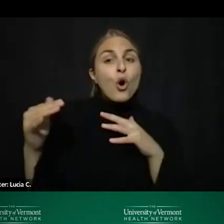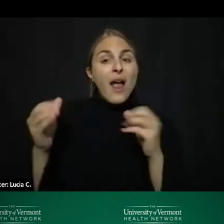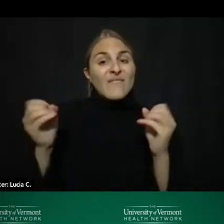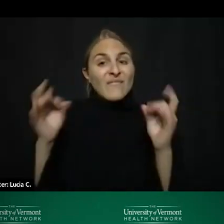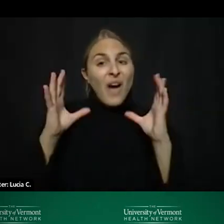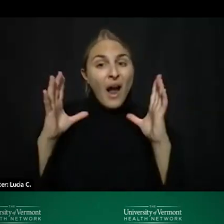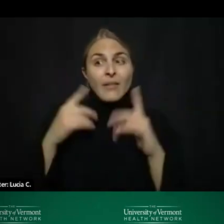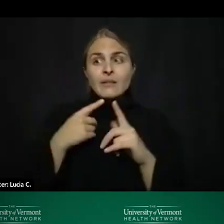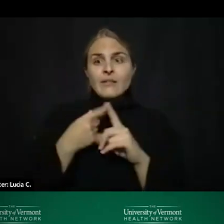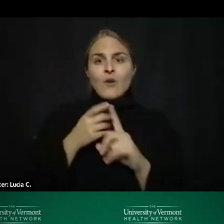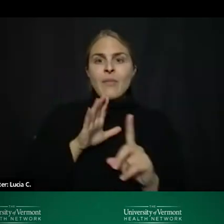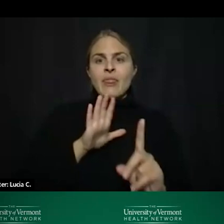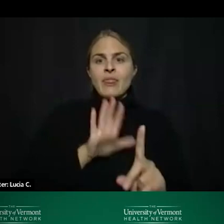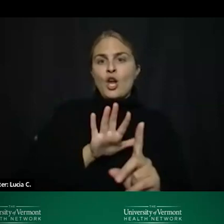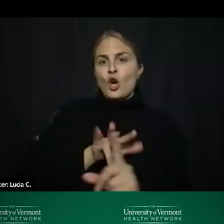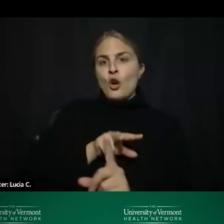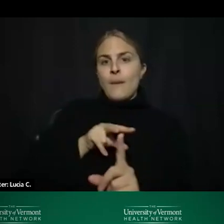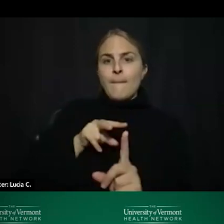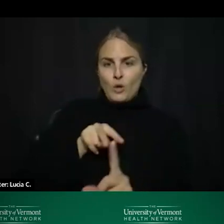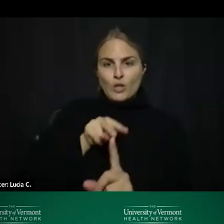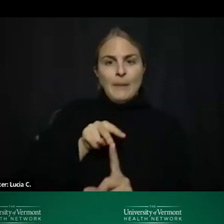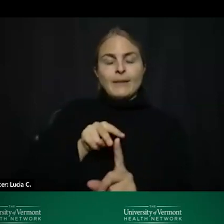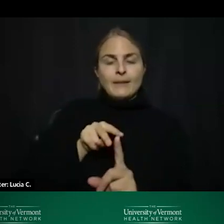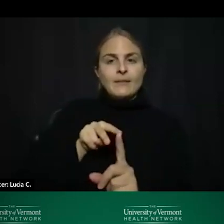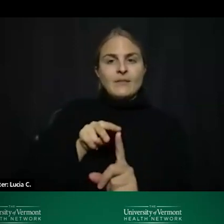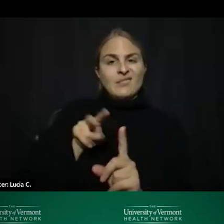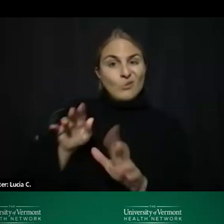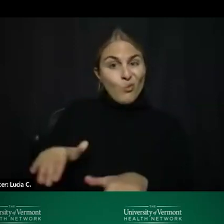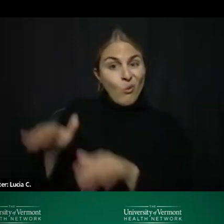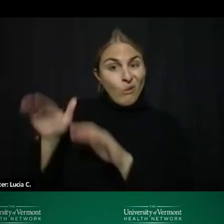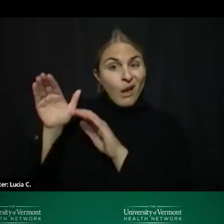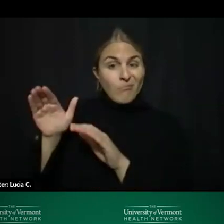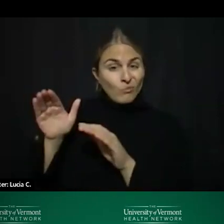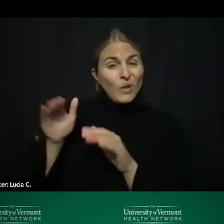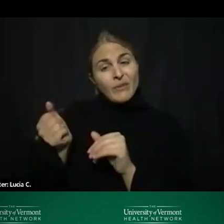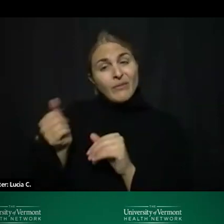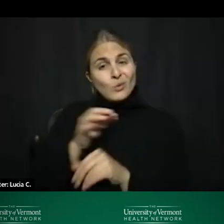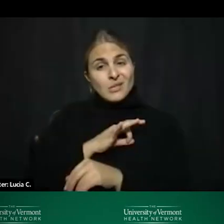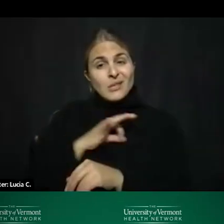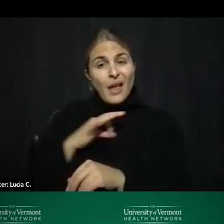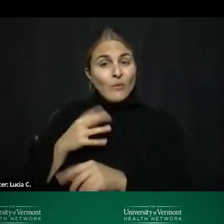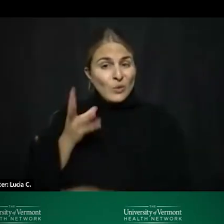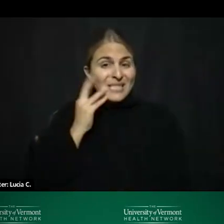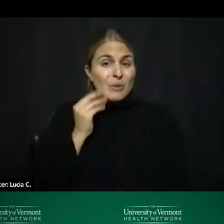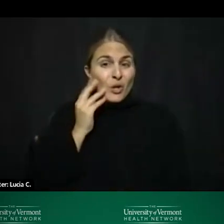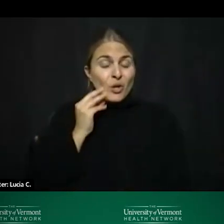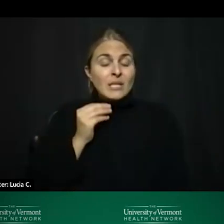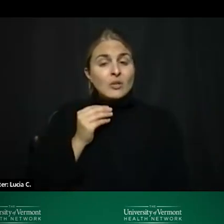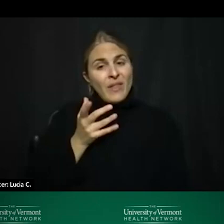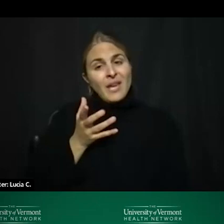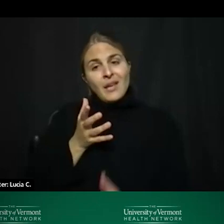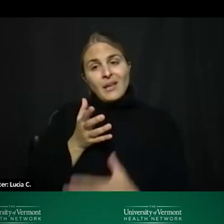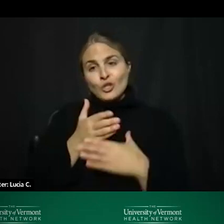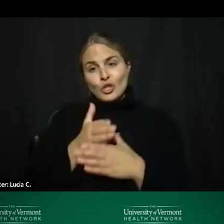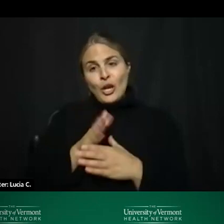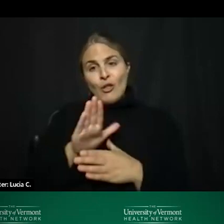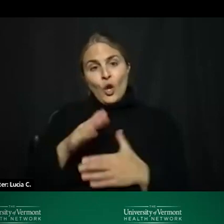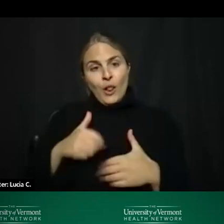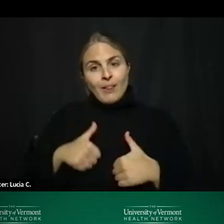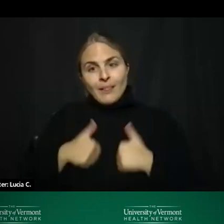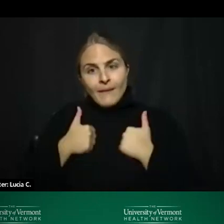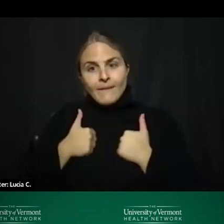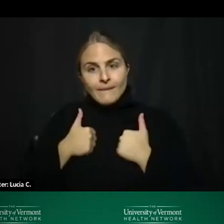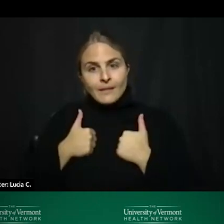perspectives um in their um growing up um so they may share their lived experience if that is helpful